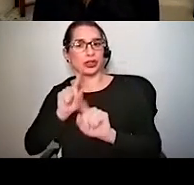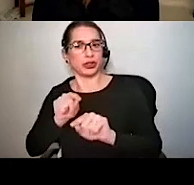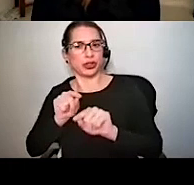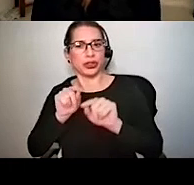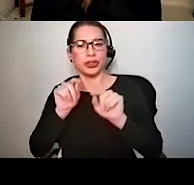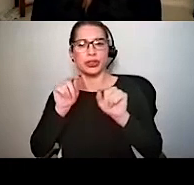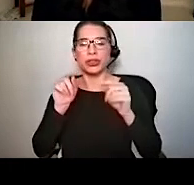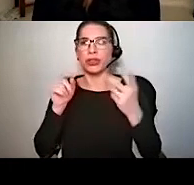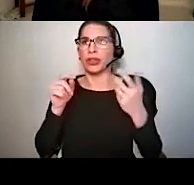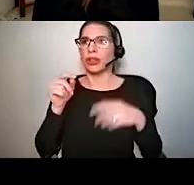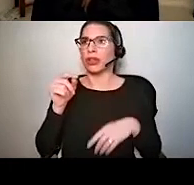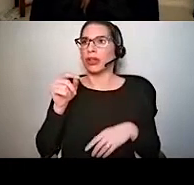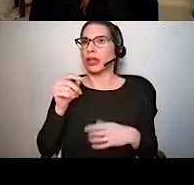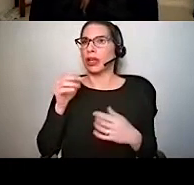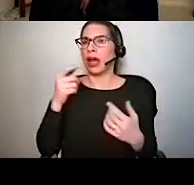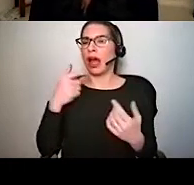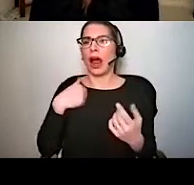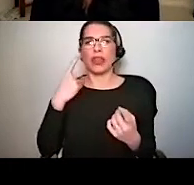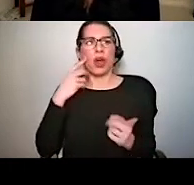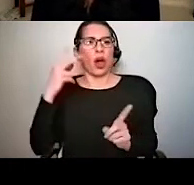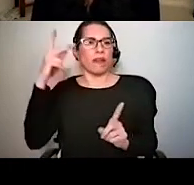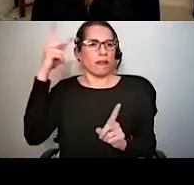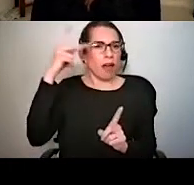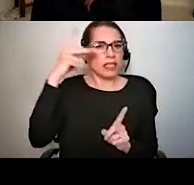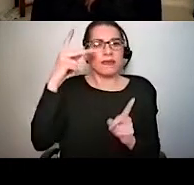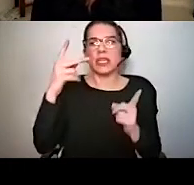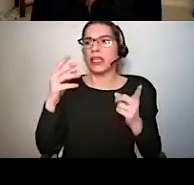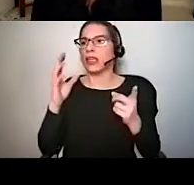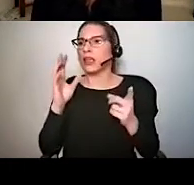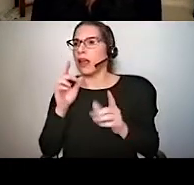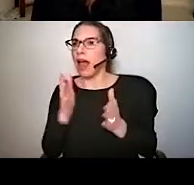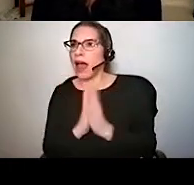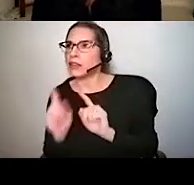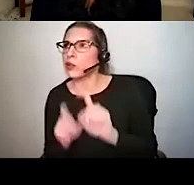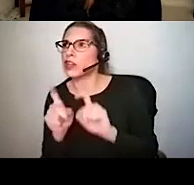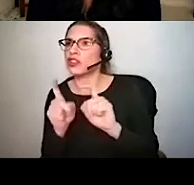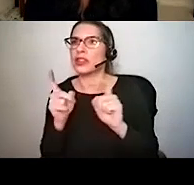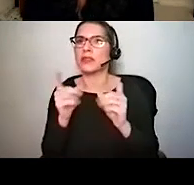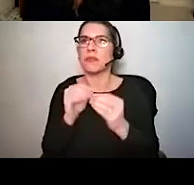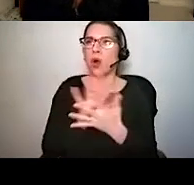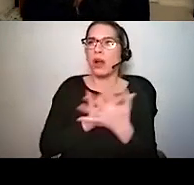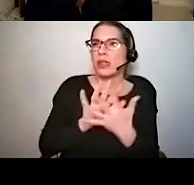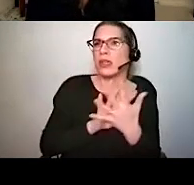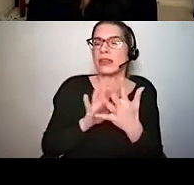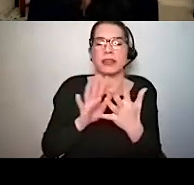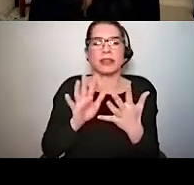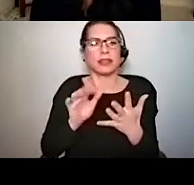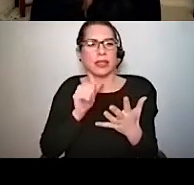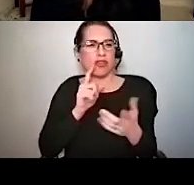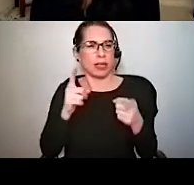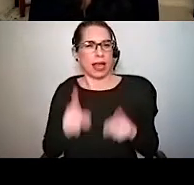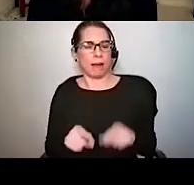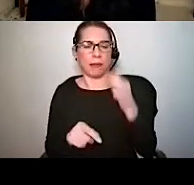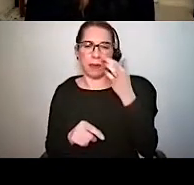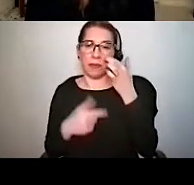inquiry didn't quite come out in in what I had done. So I went back and I did a second undergraduate degree